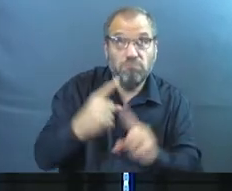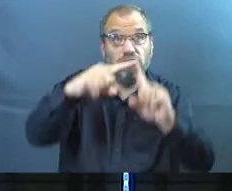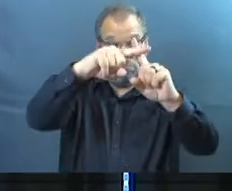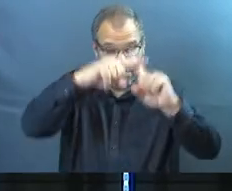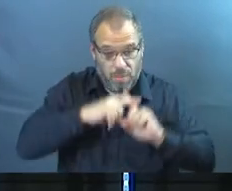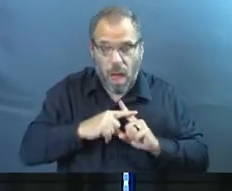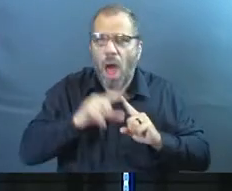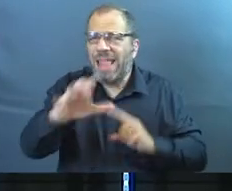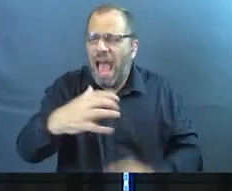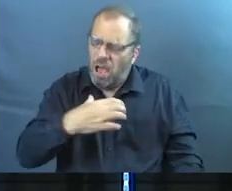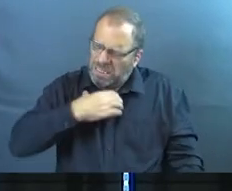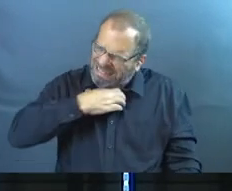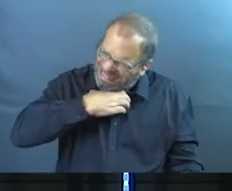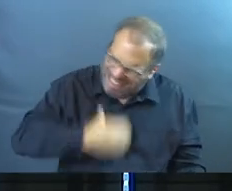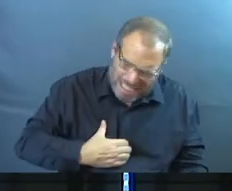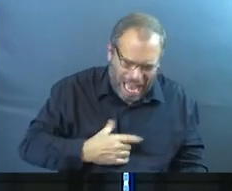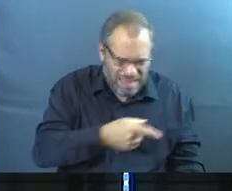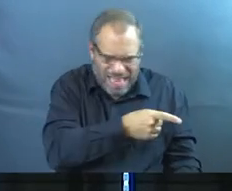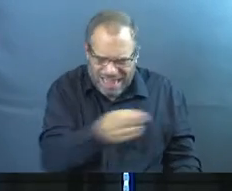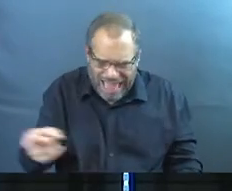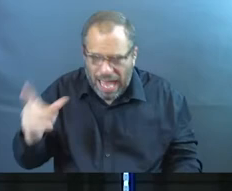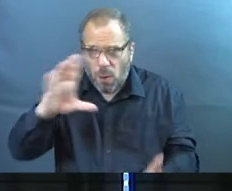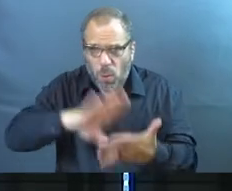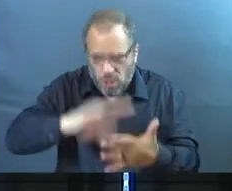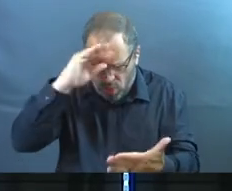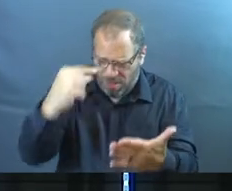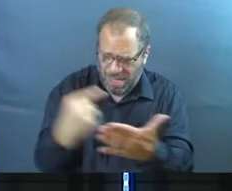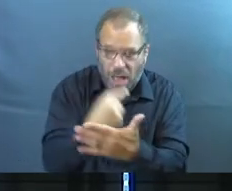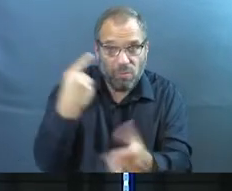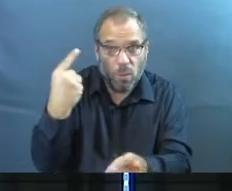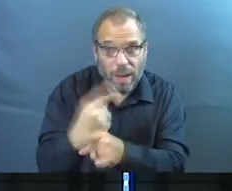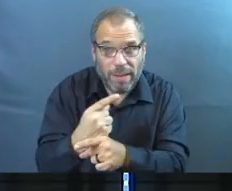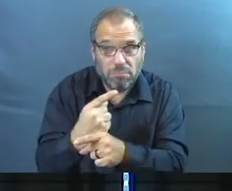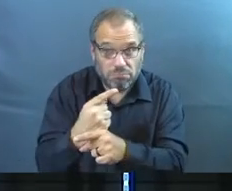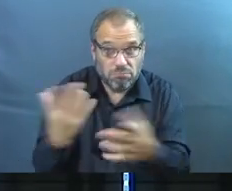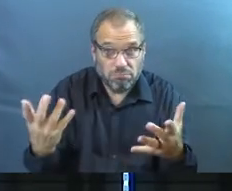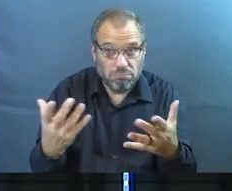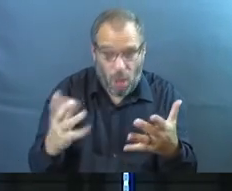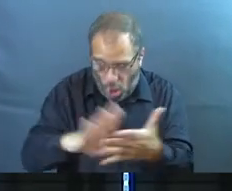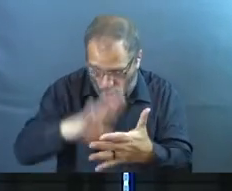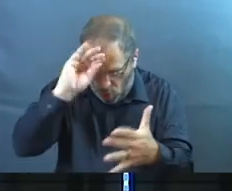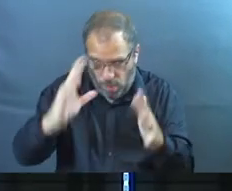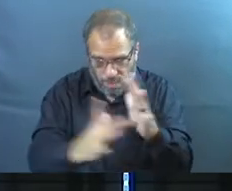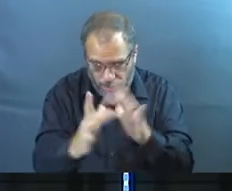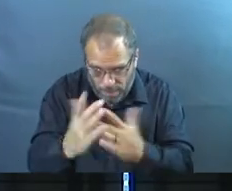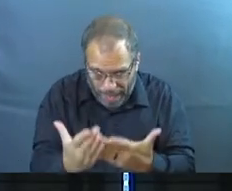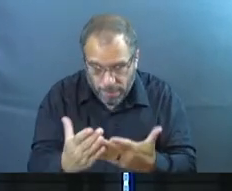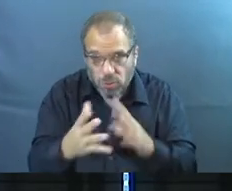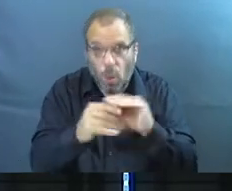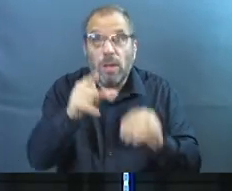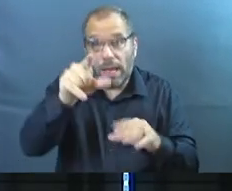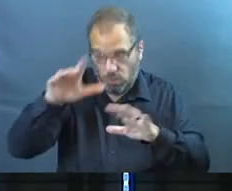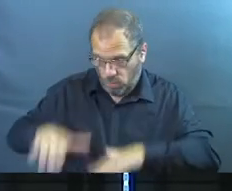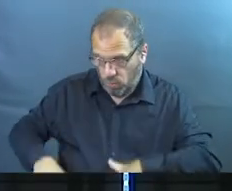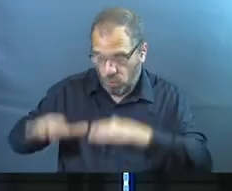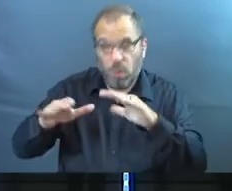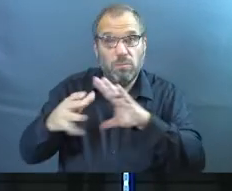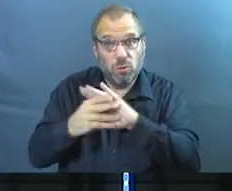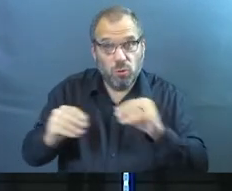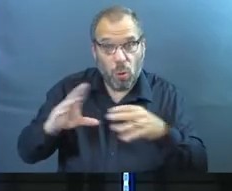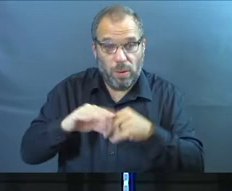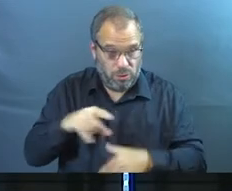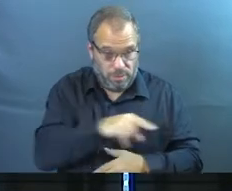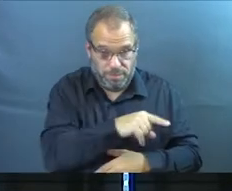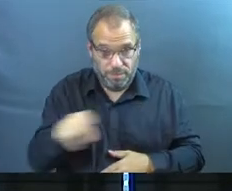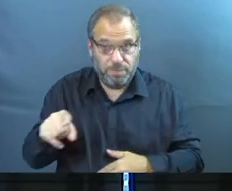Is your greatest desire that they would learn what the gospel means? Learn the Bible stories the way that you learned the Bible stories